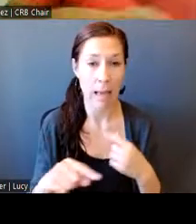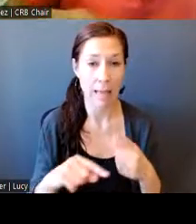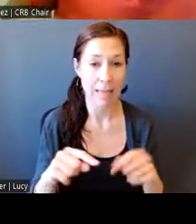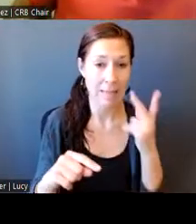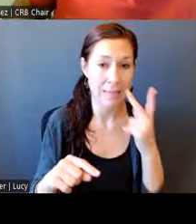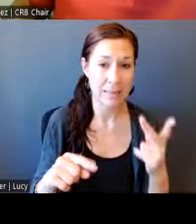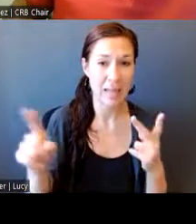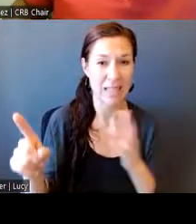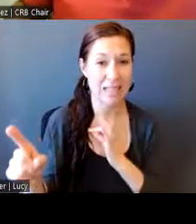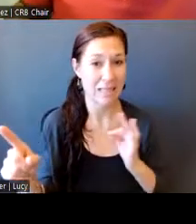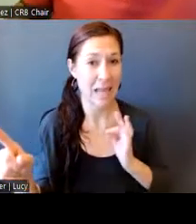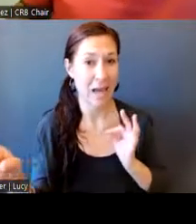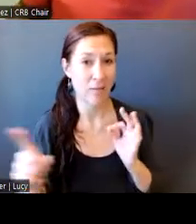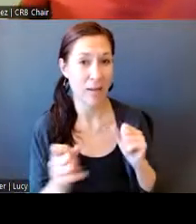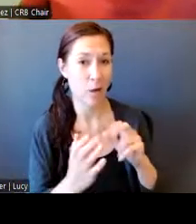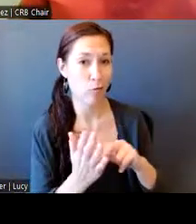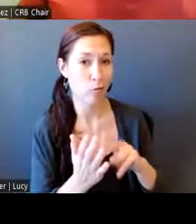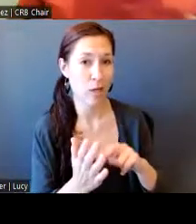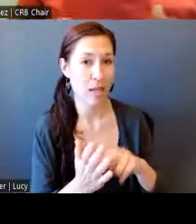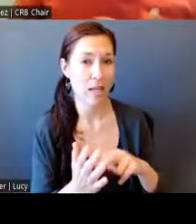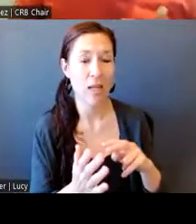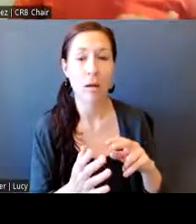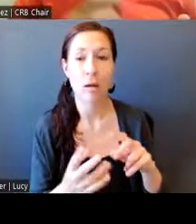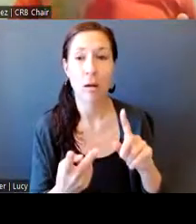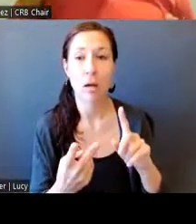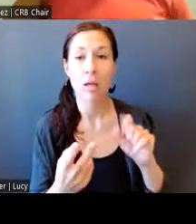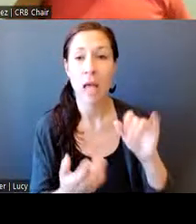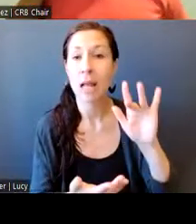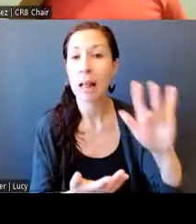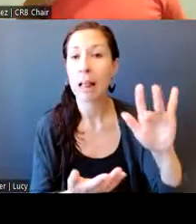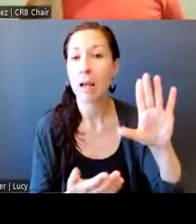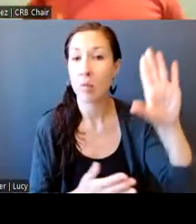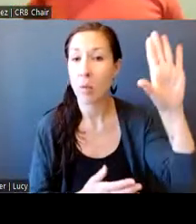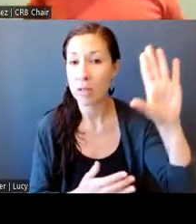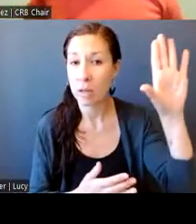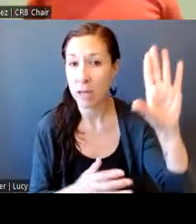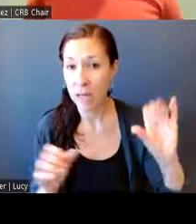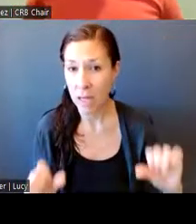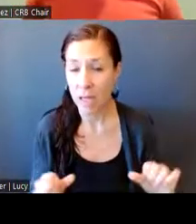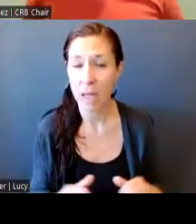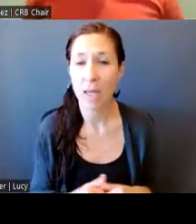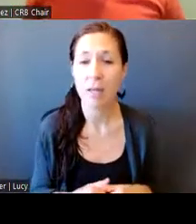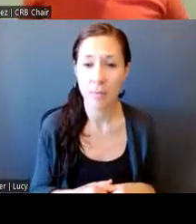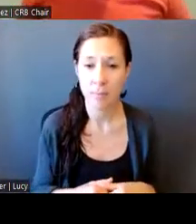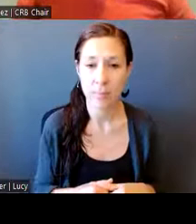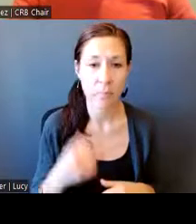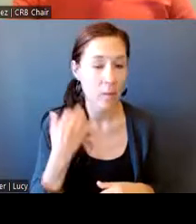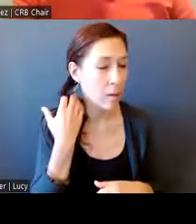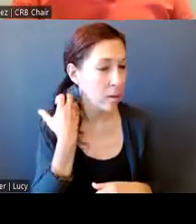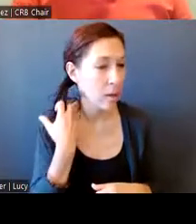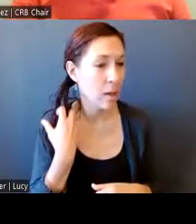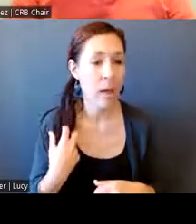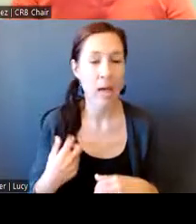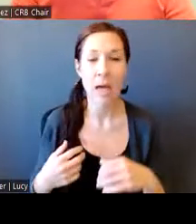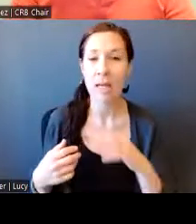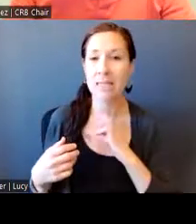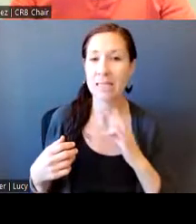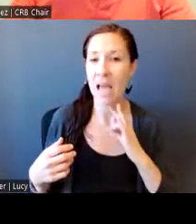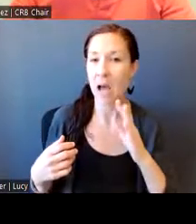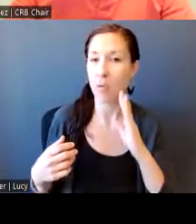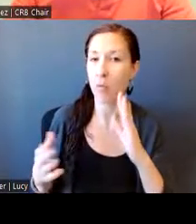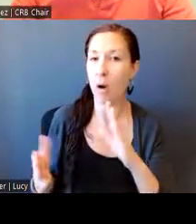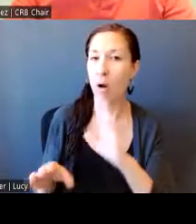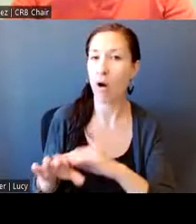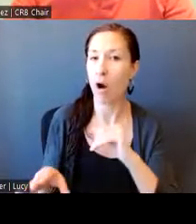hopefully my staff can. Raise your hand, um, and they will acknowledge you and have you